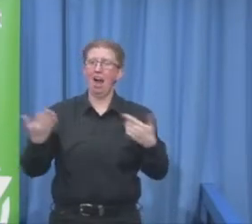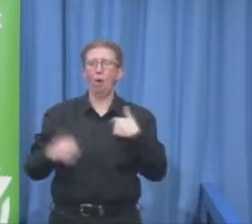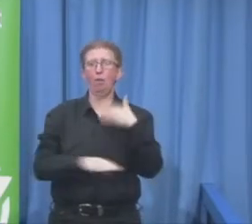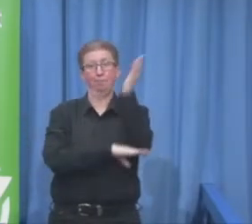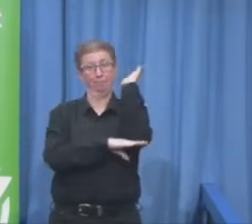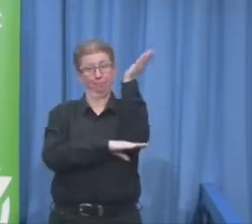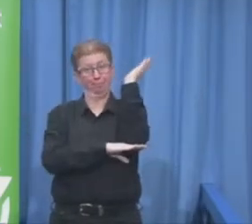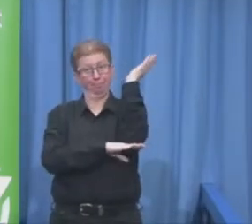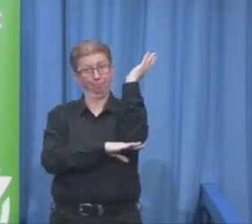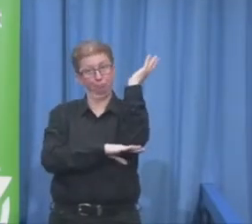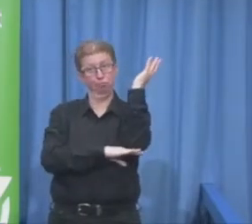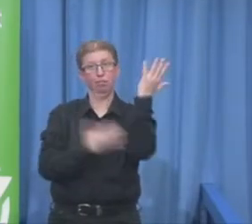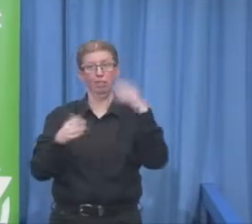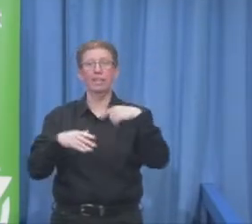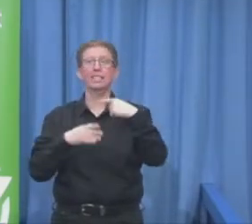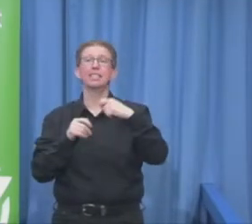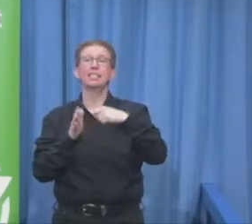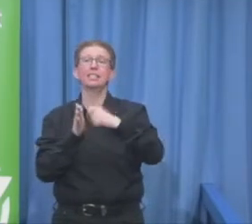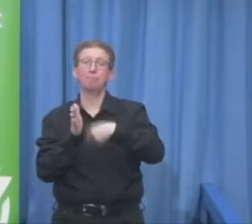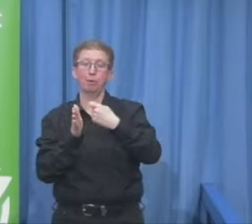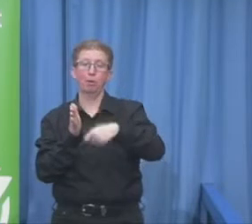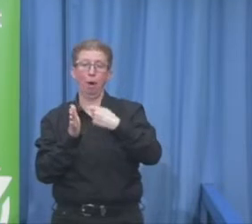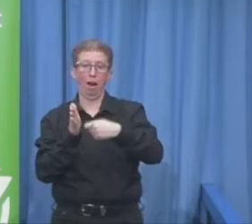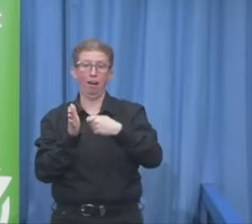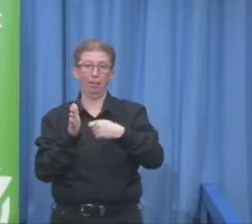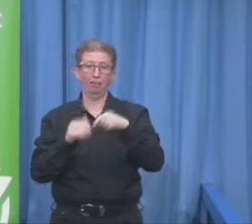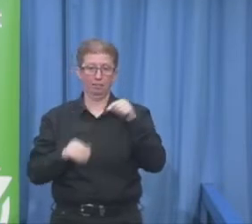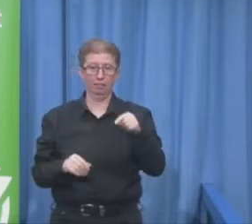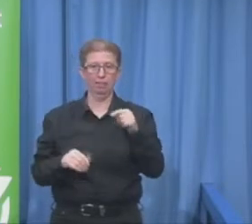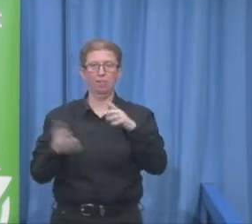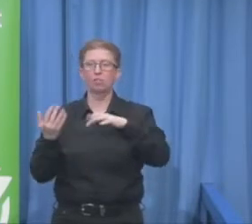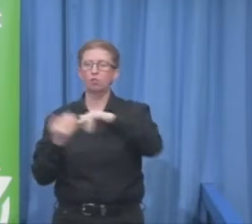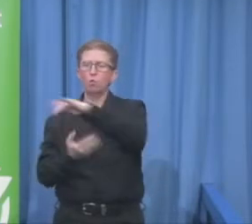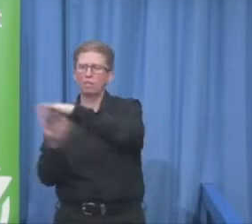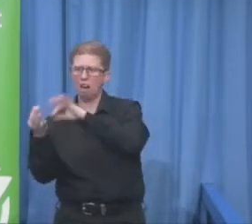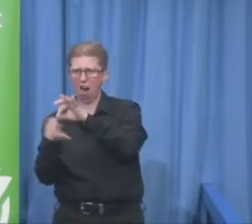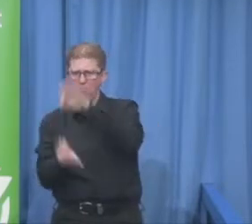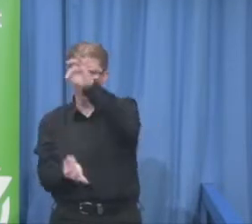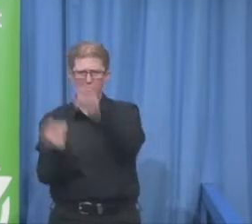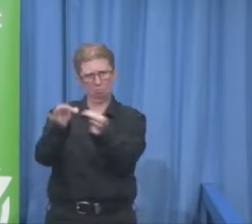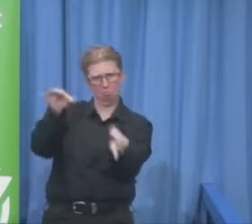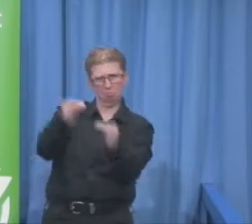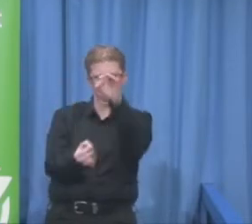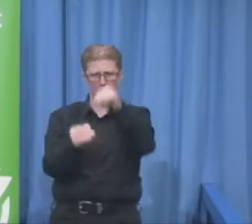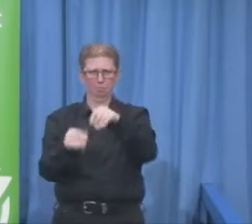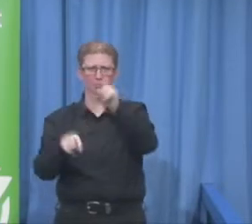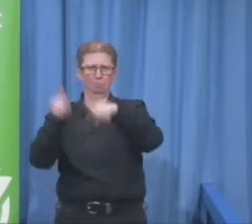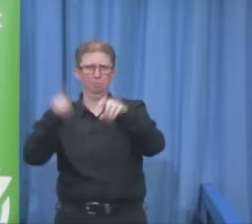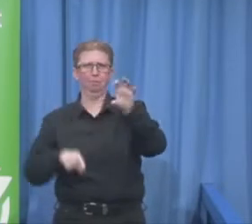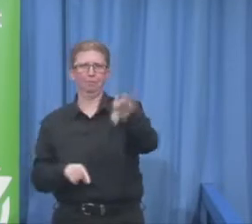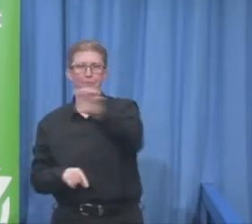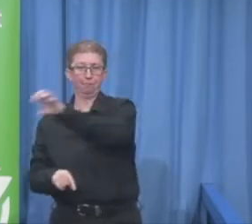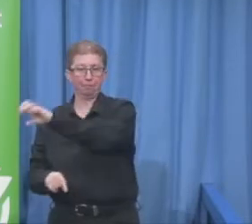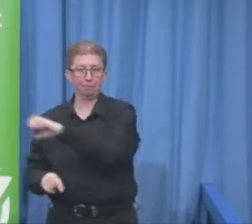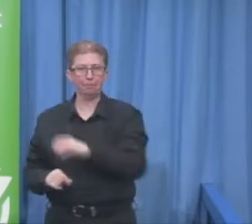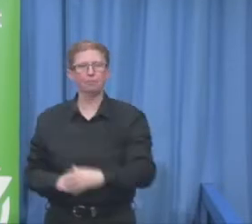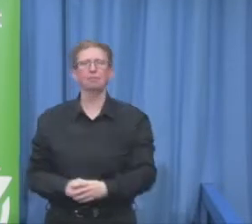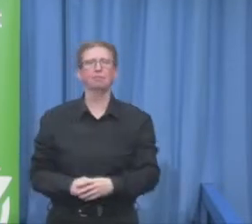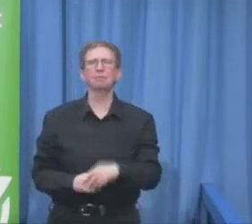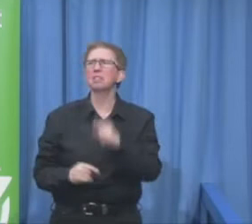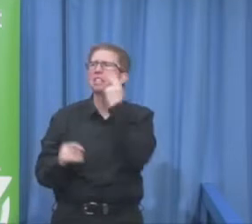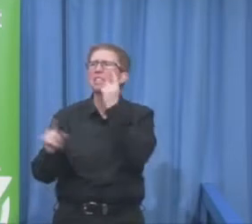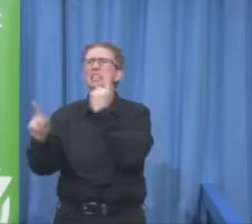indicators. During the past two days you have met and you heard many representatives from innovative